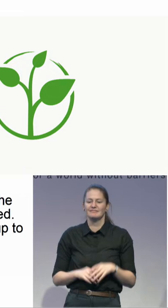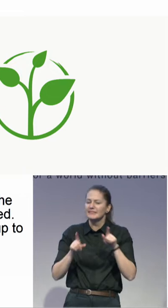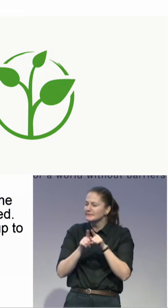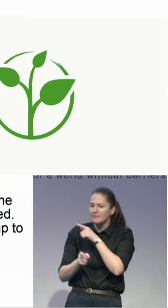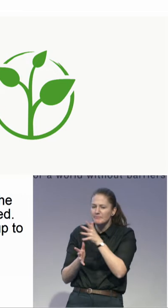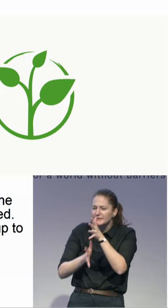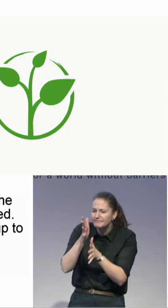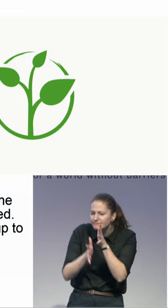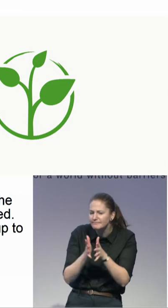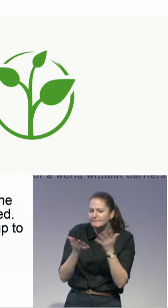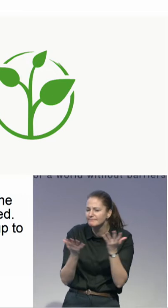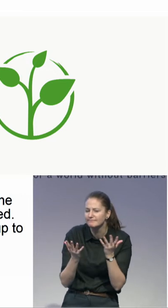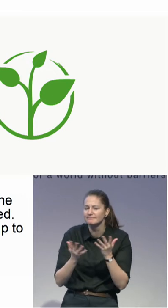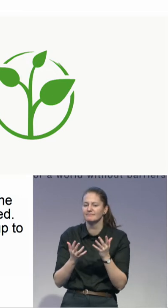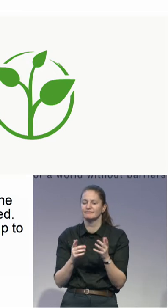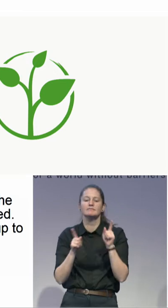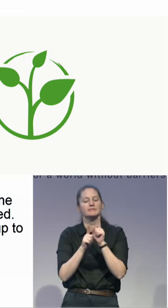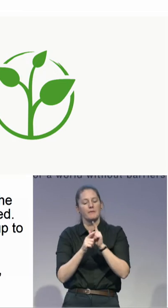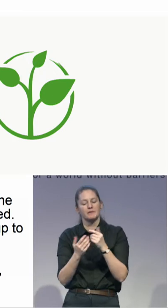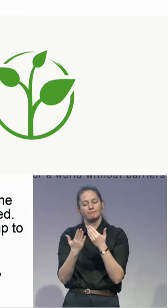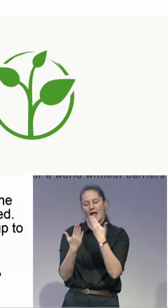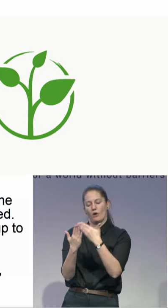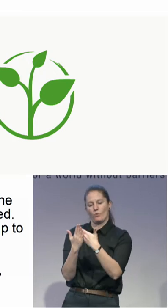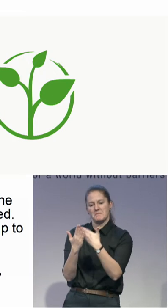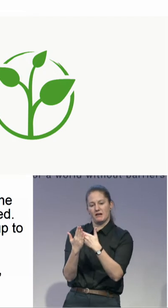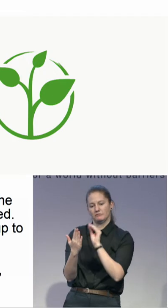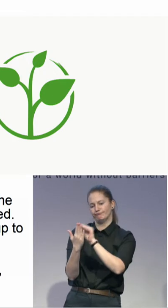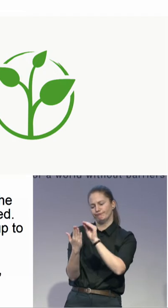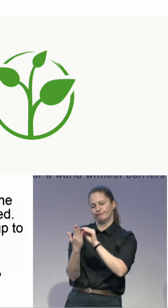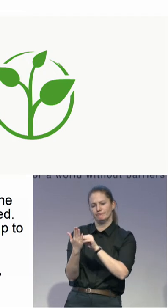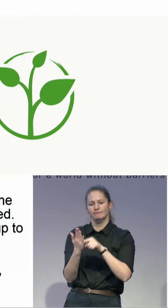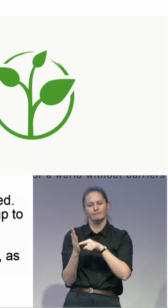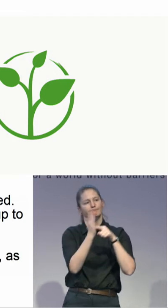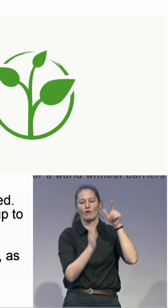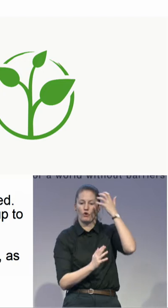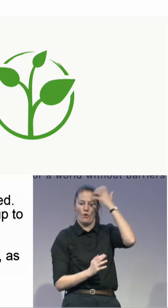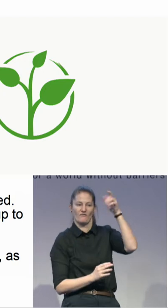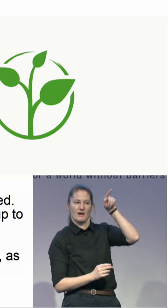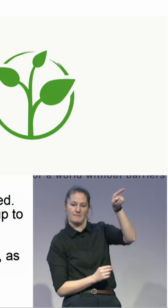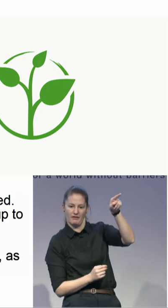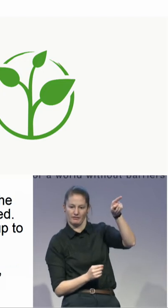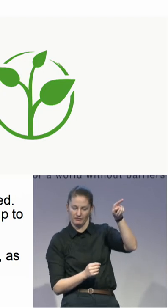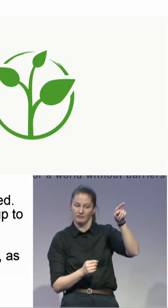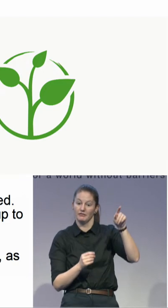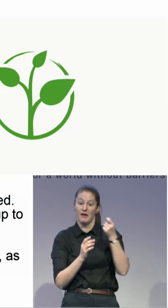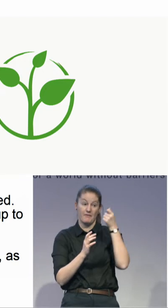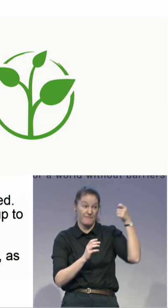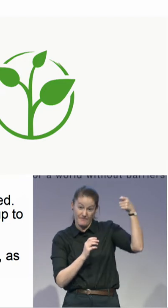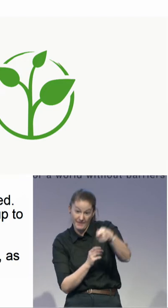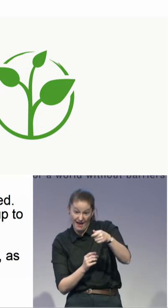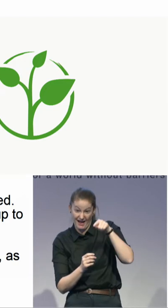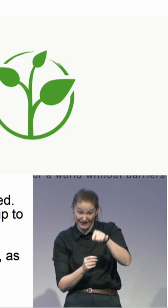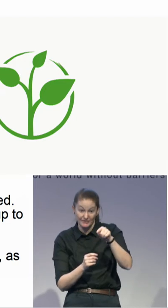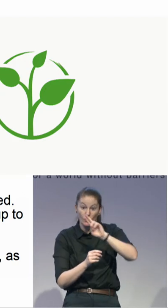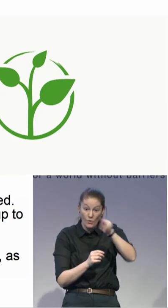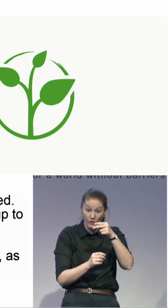if they put in one euro to that project, they actually gain 17 euros. This is supposed to be a little pig where you can save money.